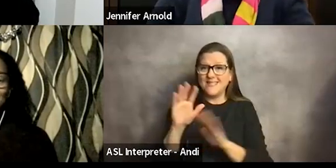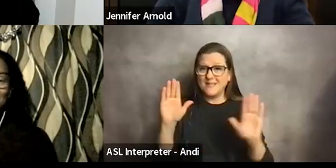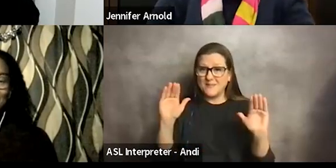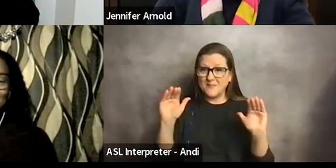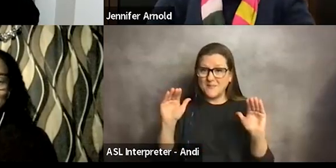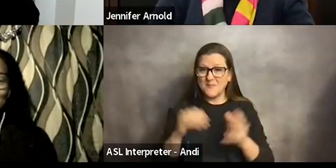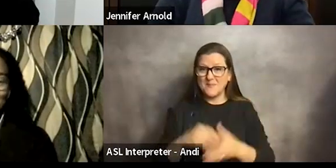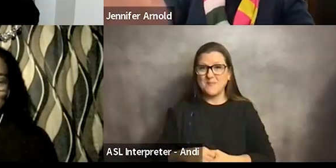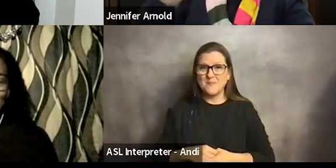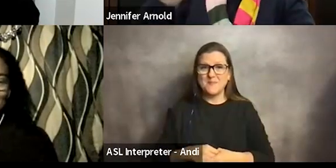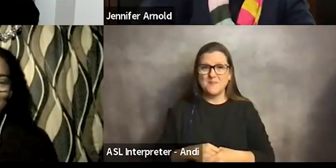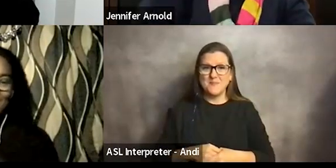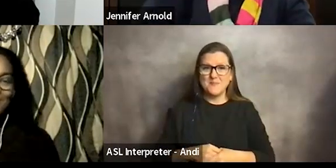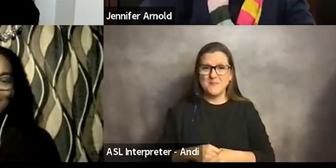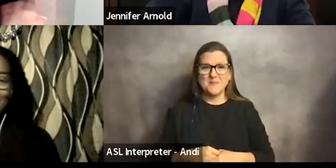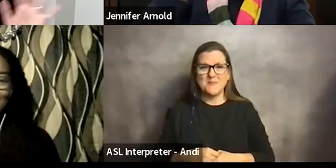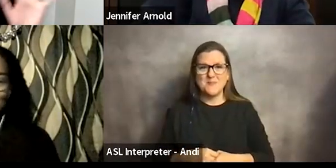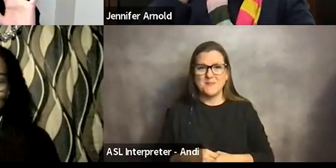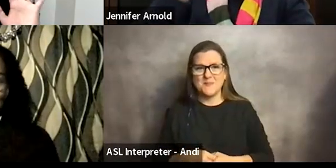today.